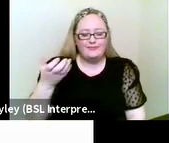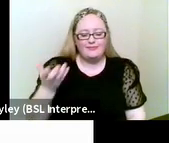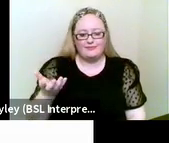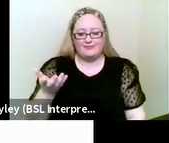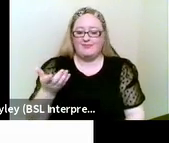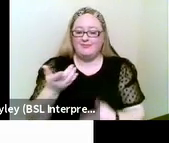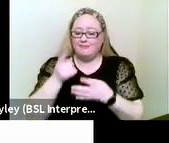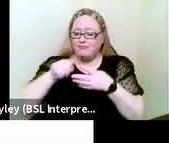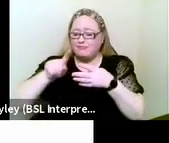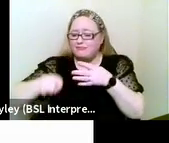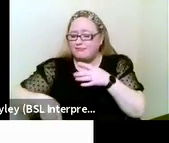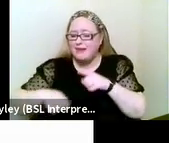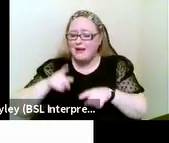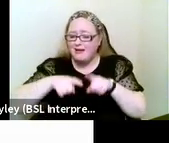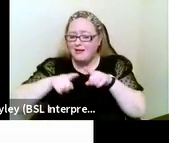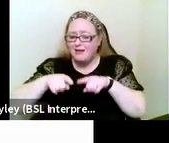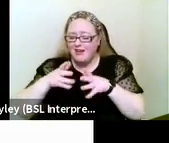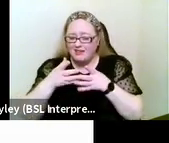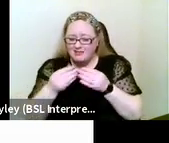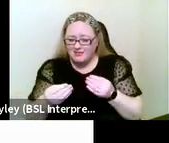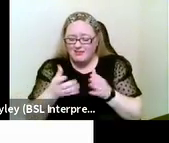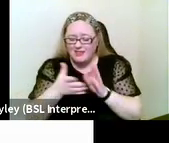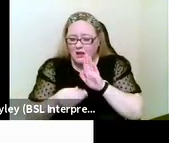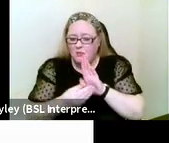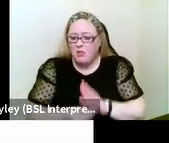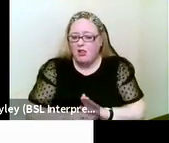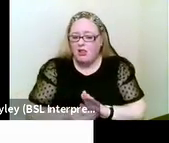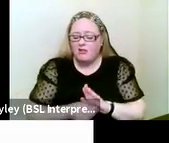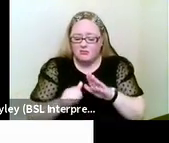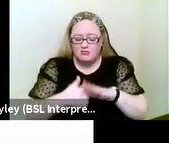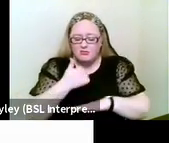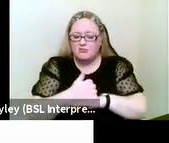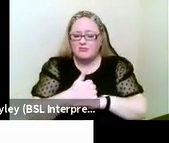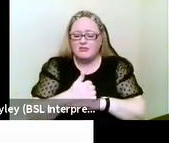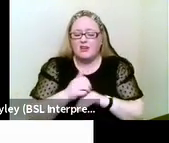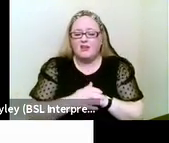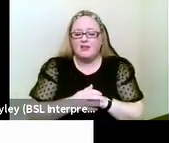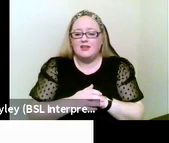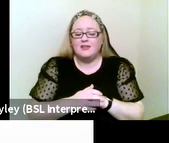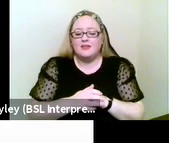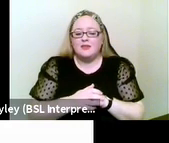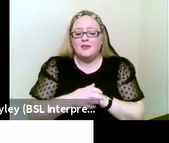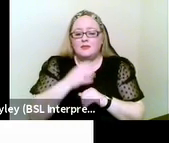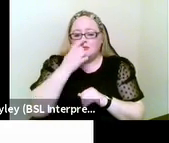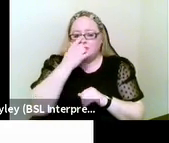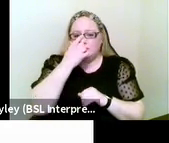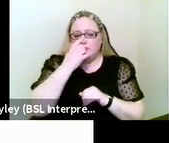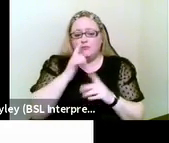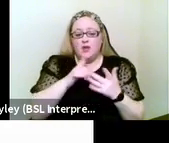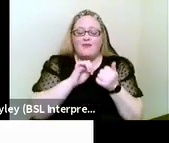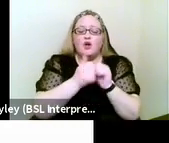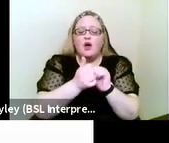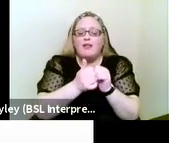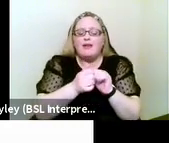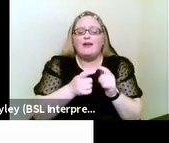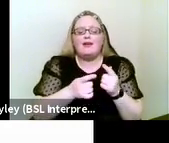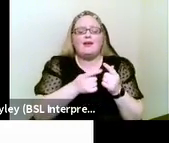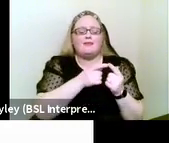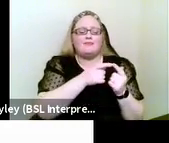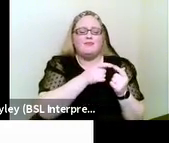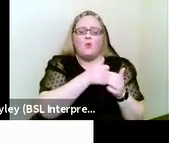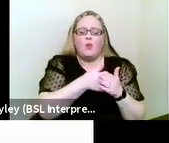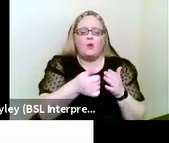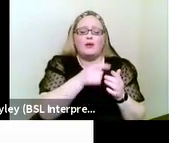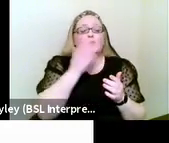examples of that sort of activity. There was a colleague of mine that always when she entered the room,